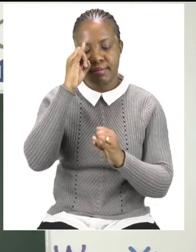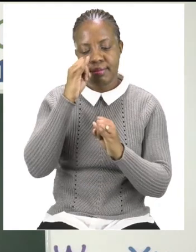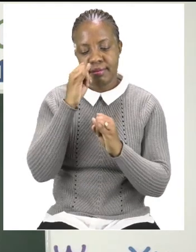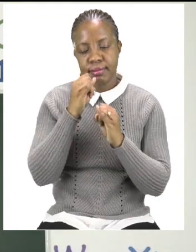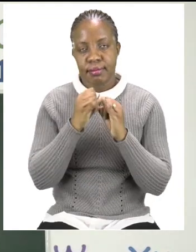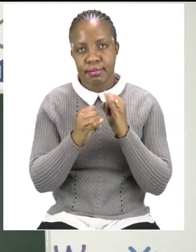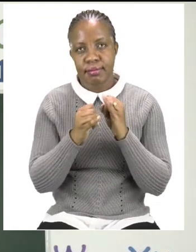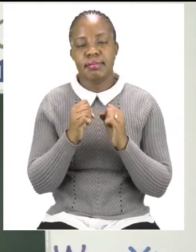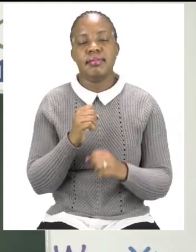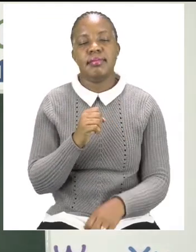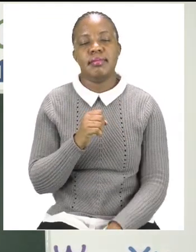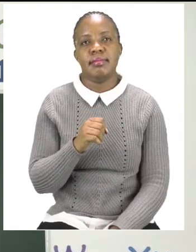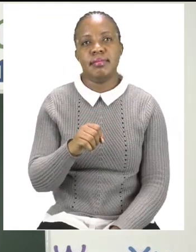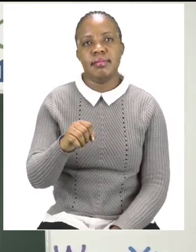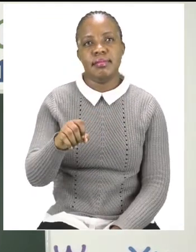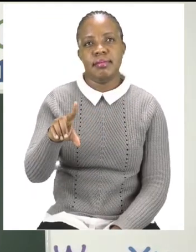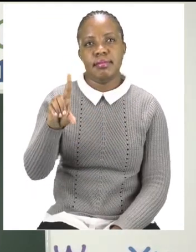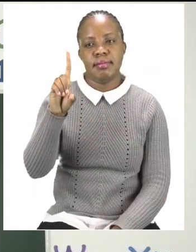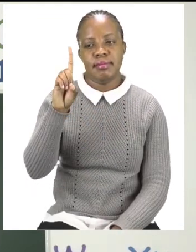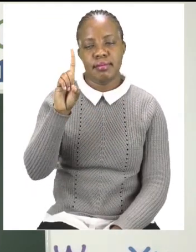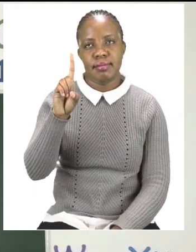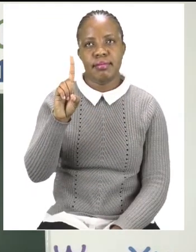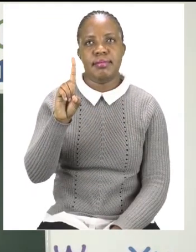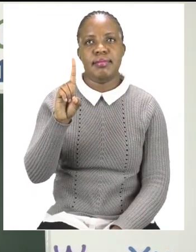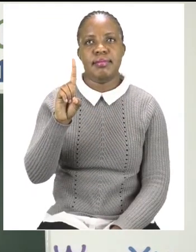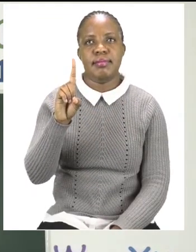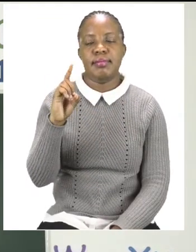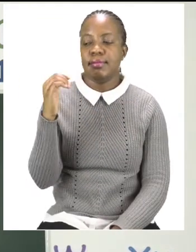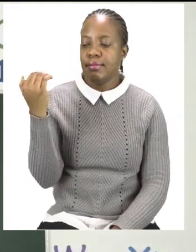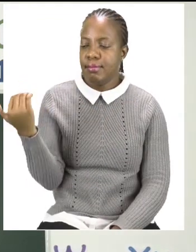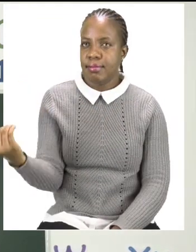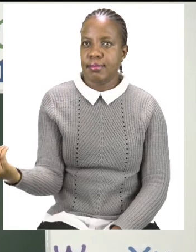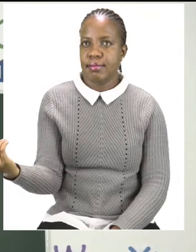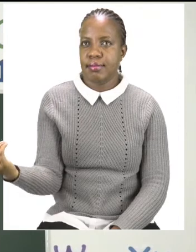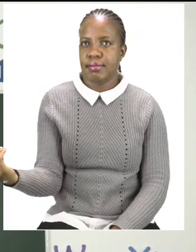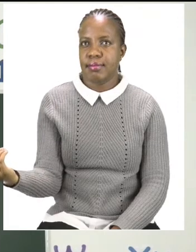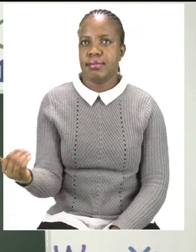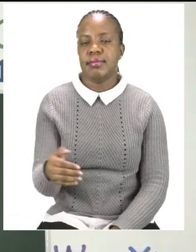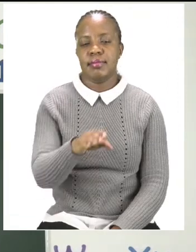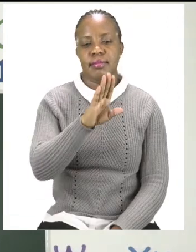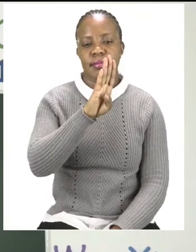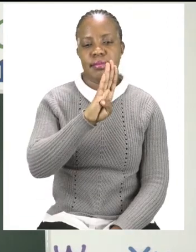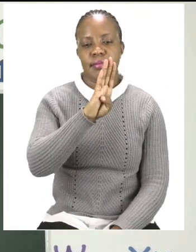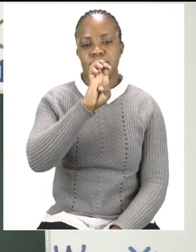see here is the D. So, we are going to write D.